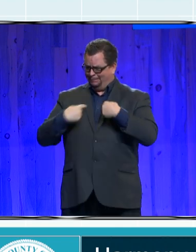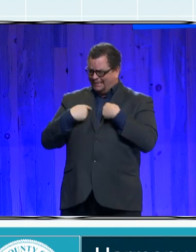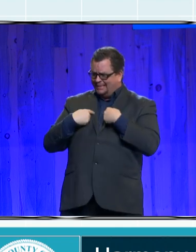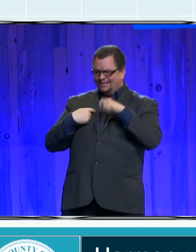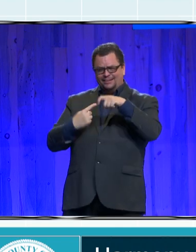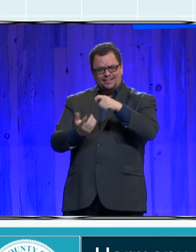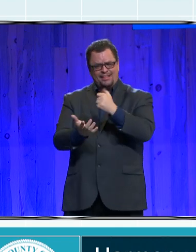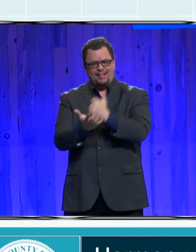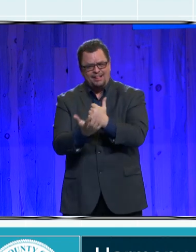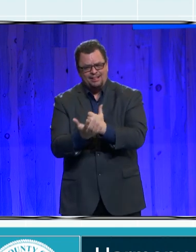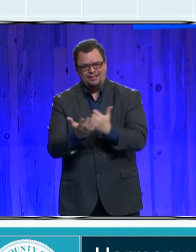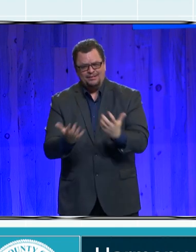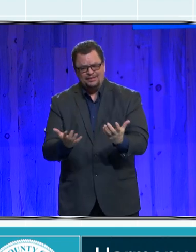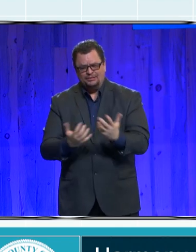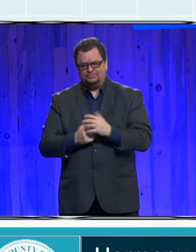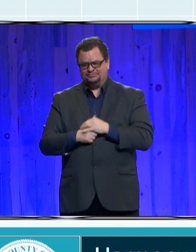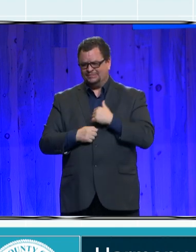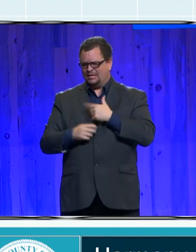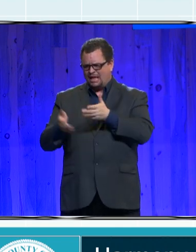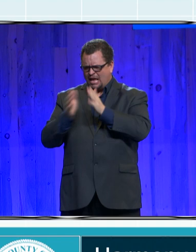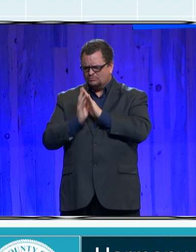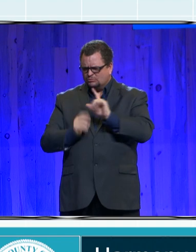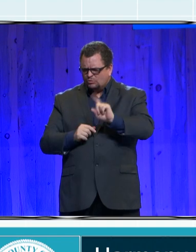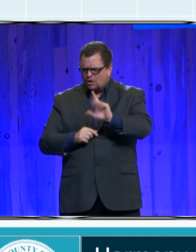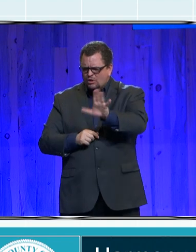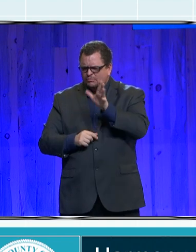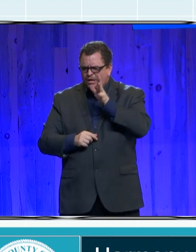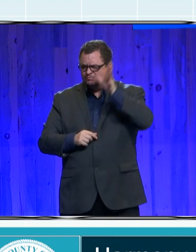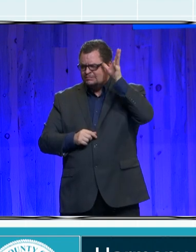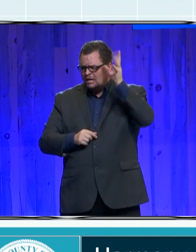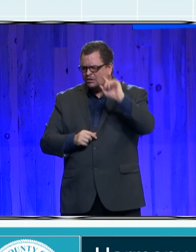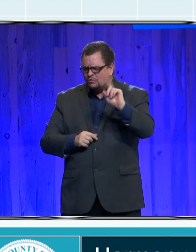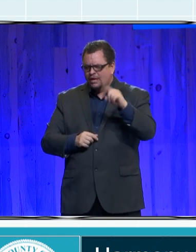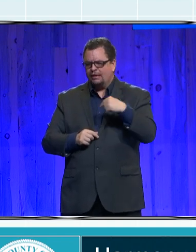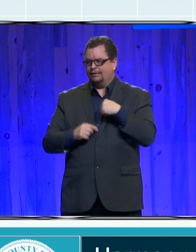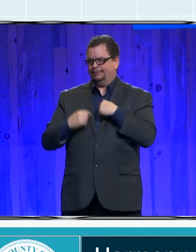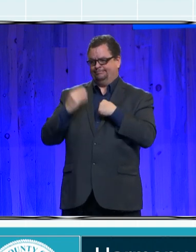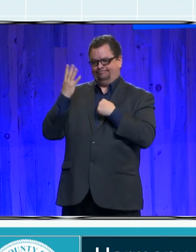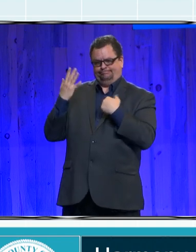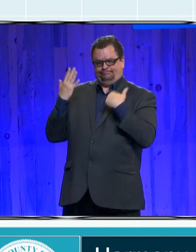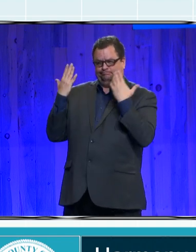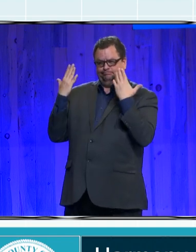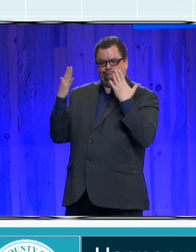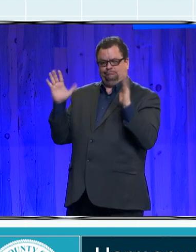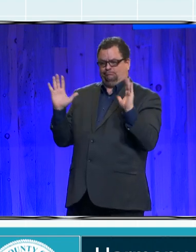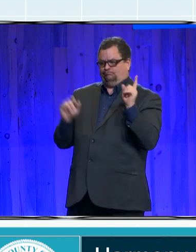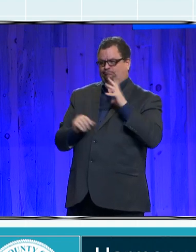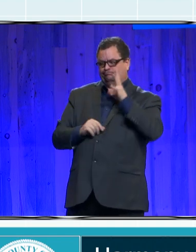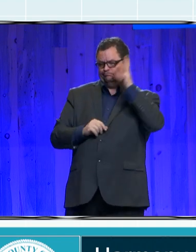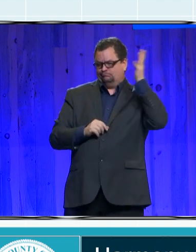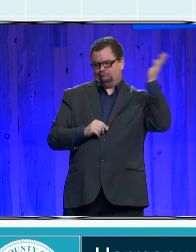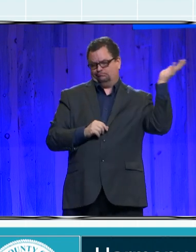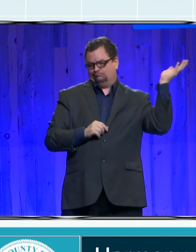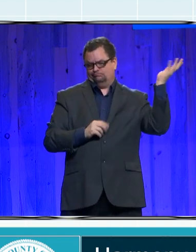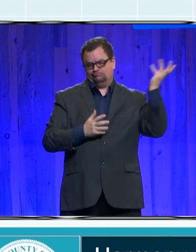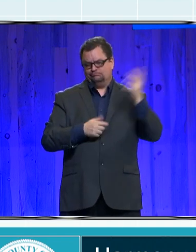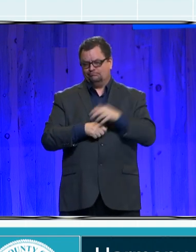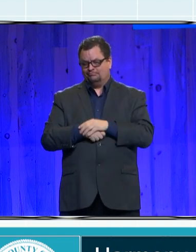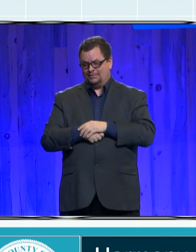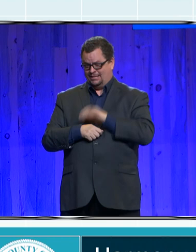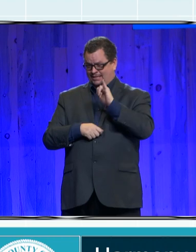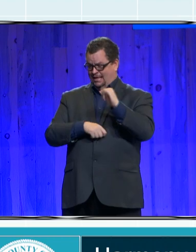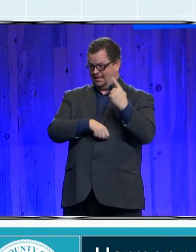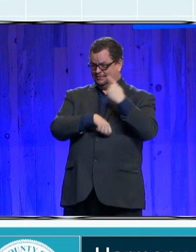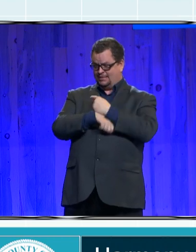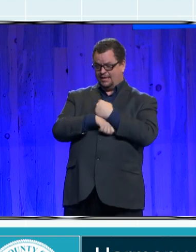Well, great question. I wasn't sure. So later that day, after enrolling myself into school under the